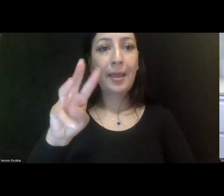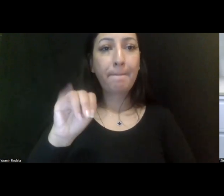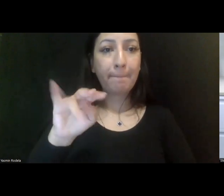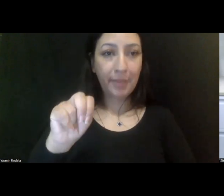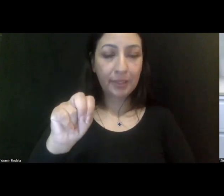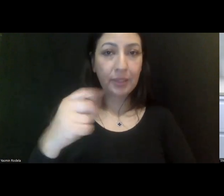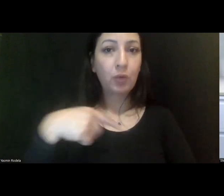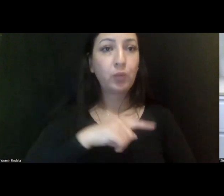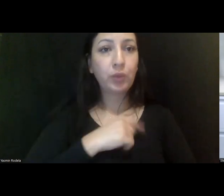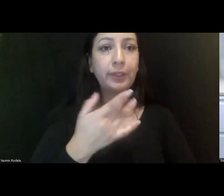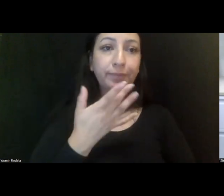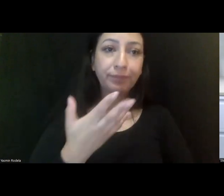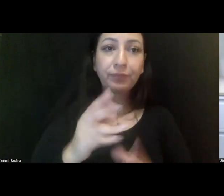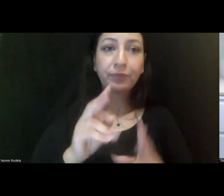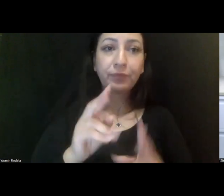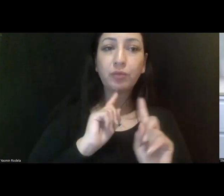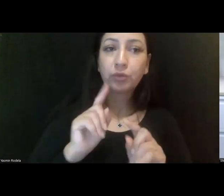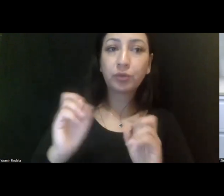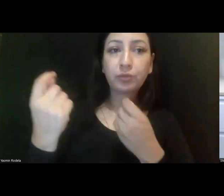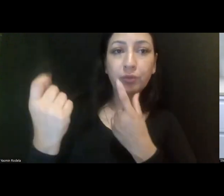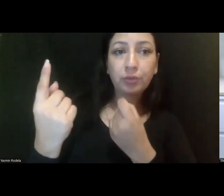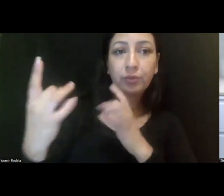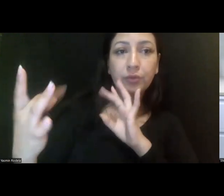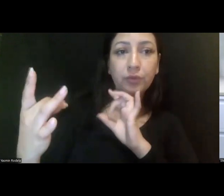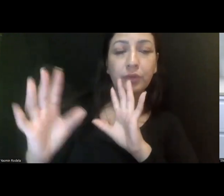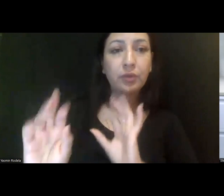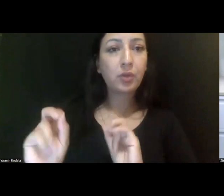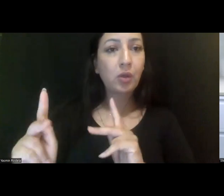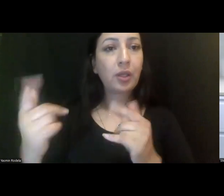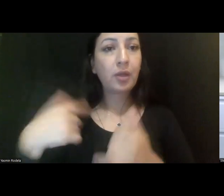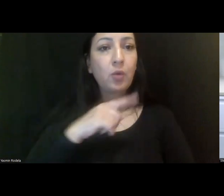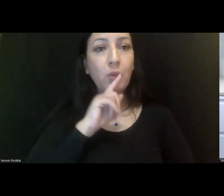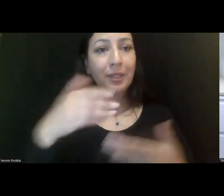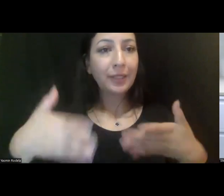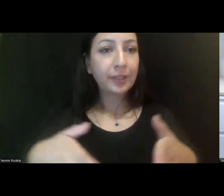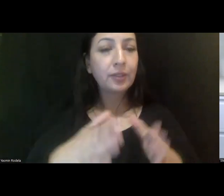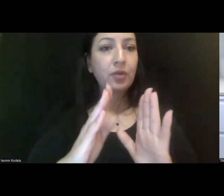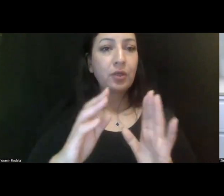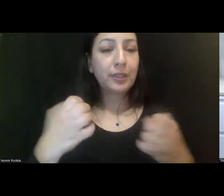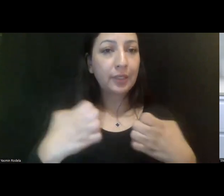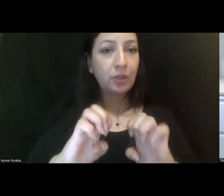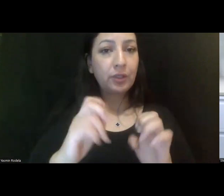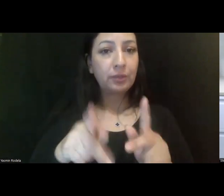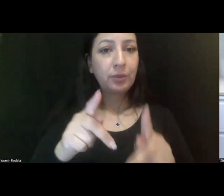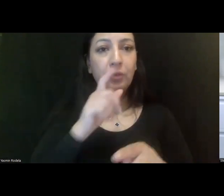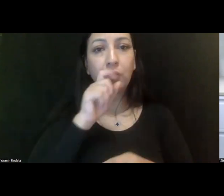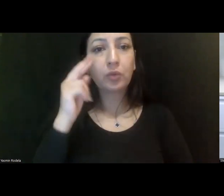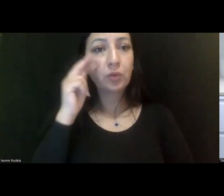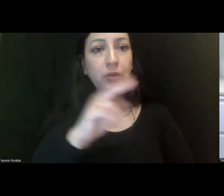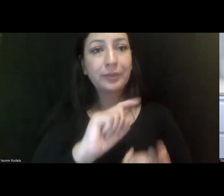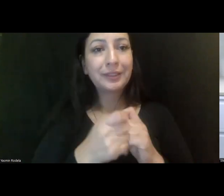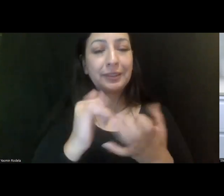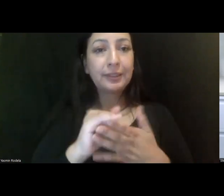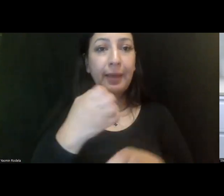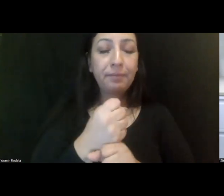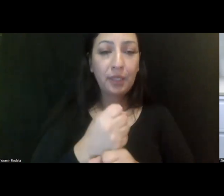so we were very responsive to that, understood that, um, and I would really encourage people to take a look at some of the changes that were made to the,